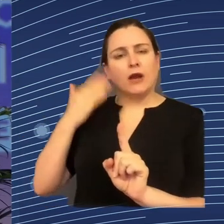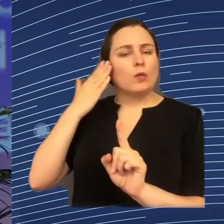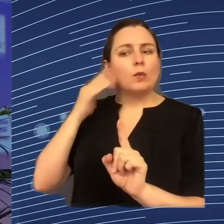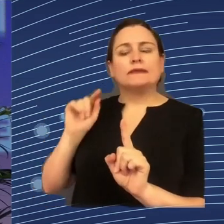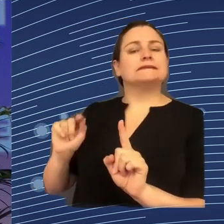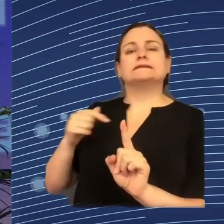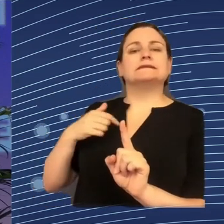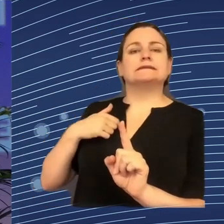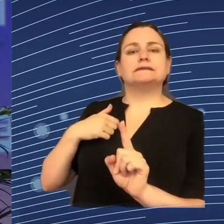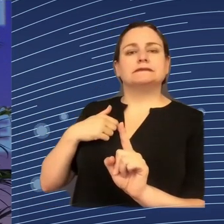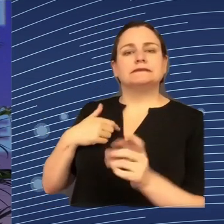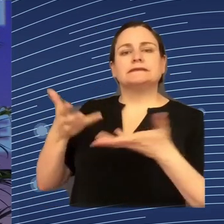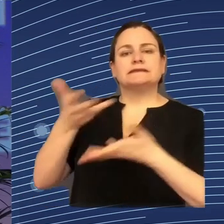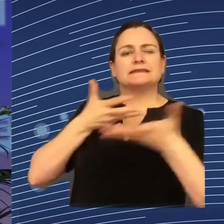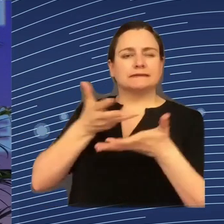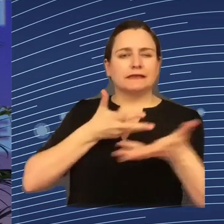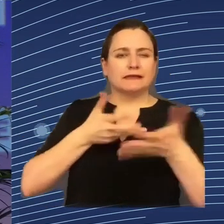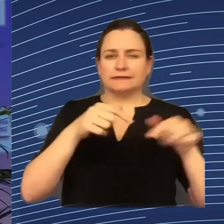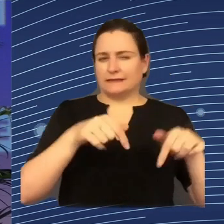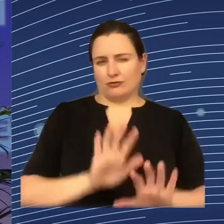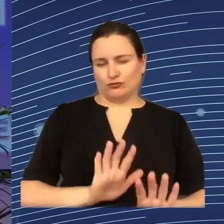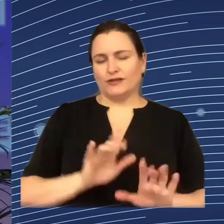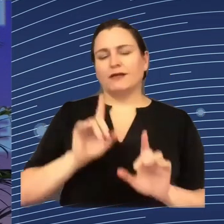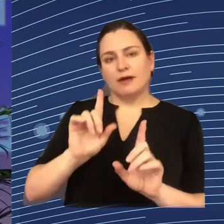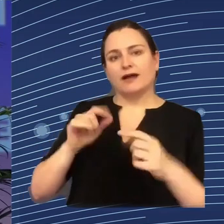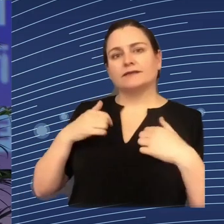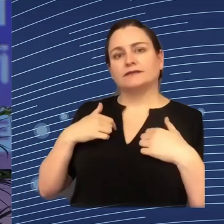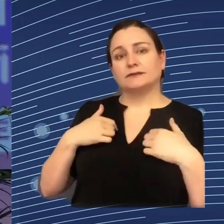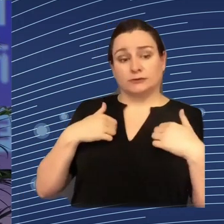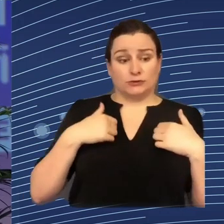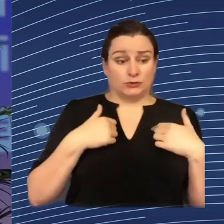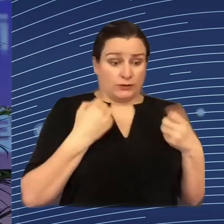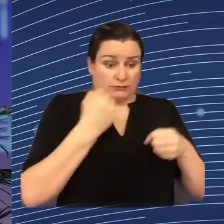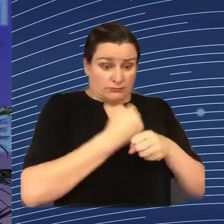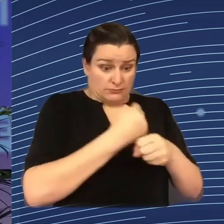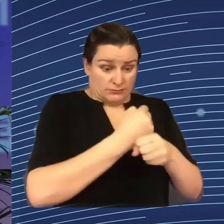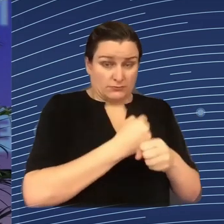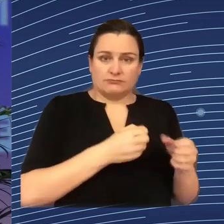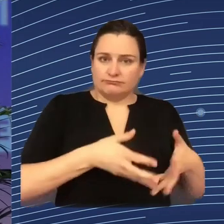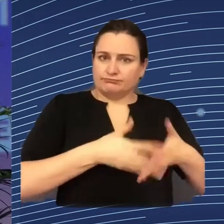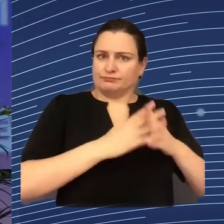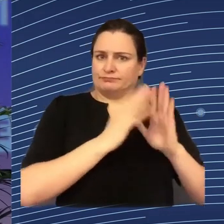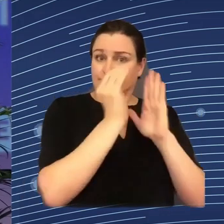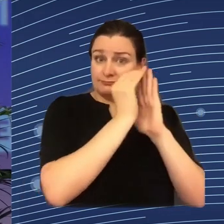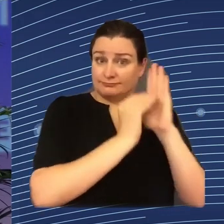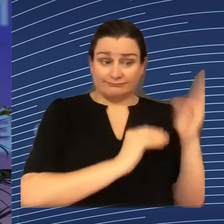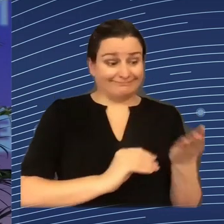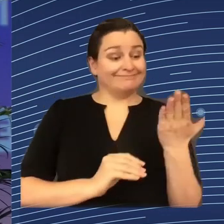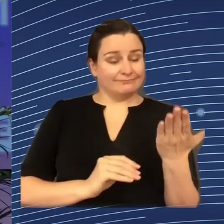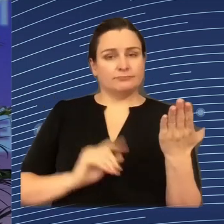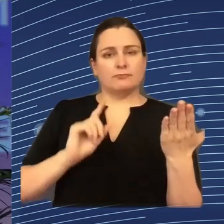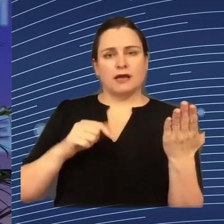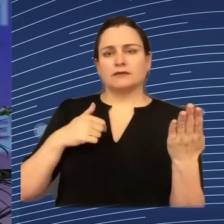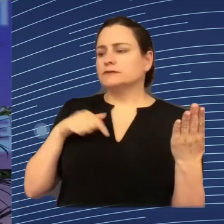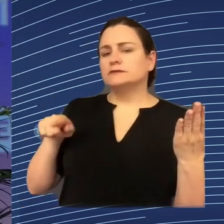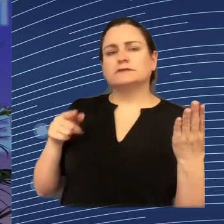I think what we do should not be in contradiction to this objective, but supportive of this objective of having a competitive European